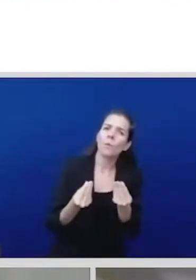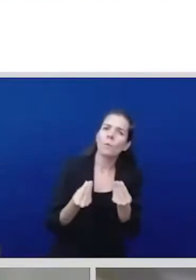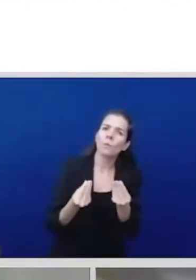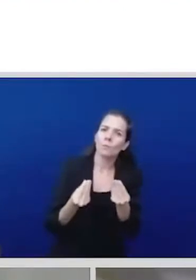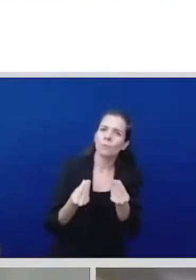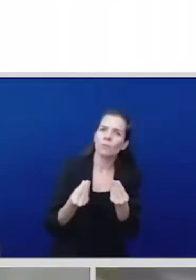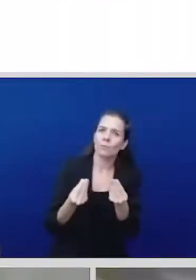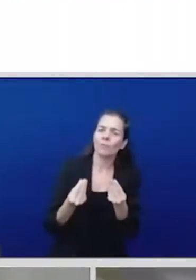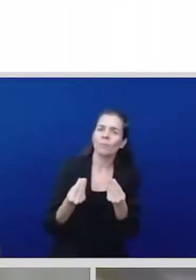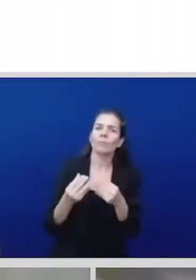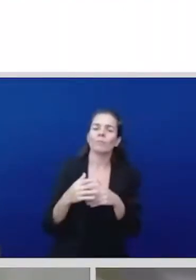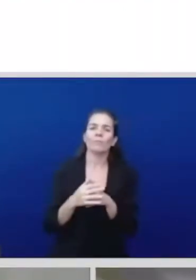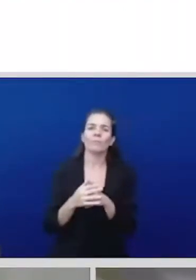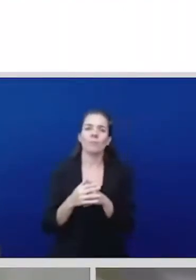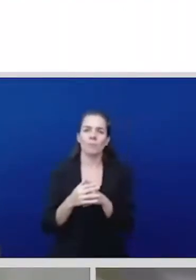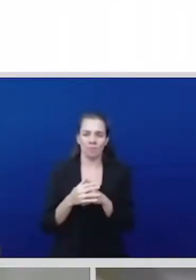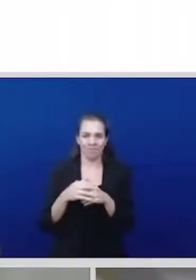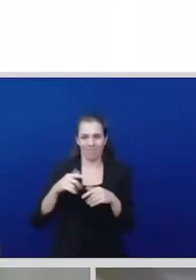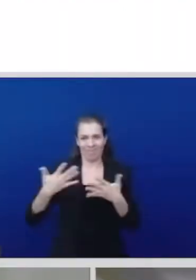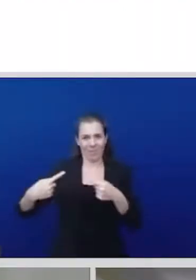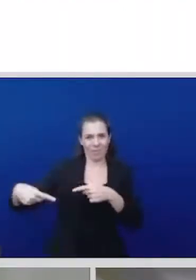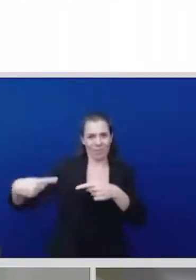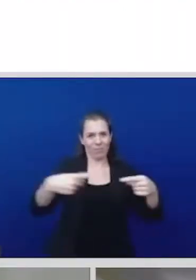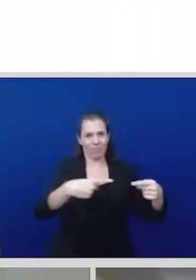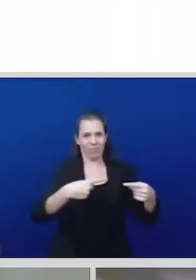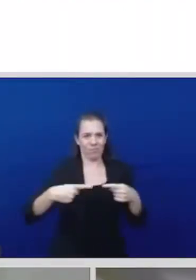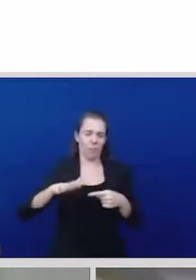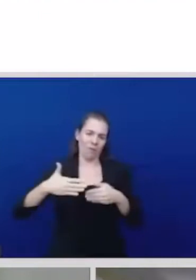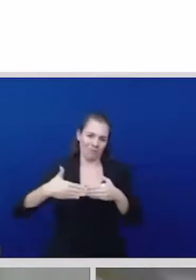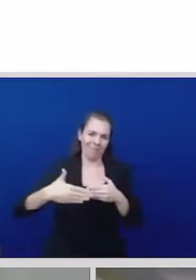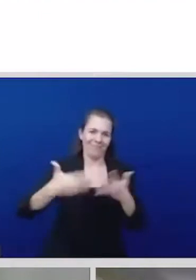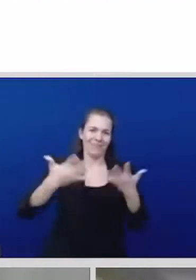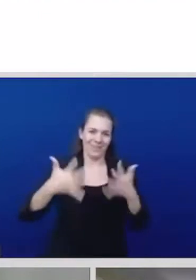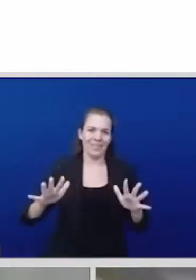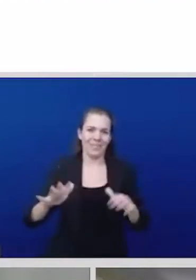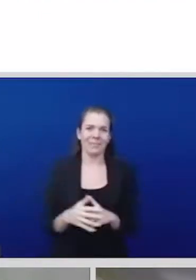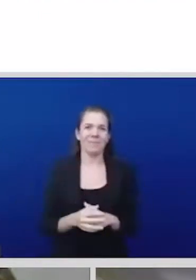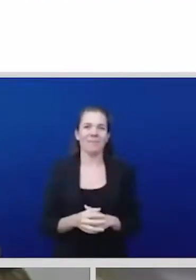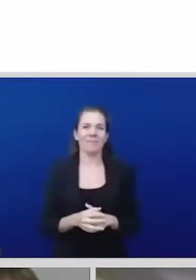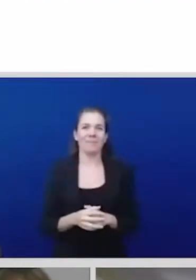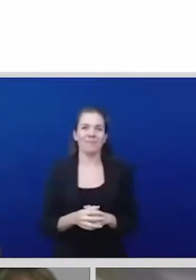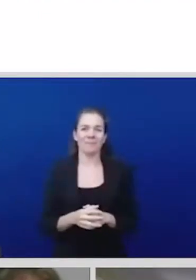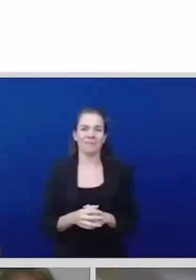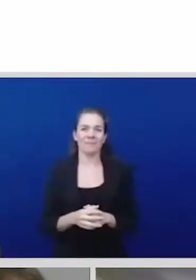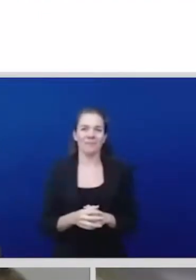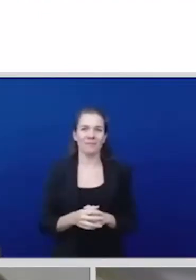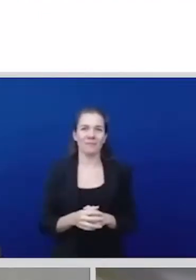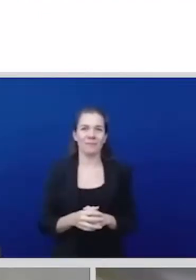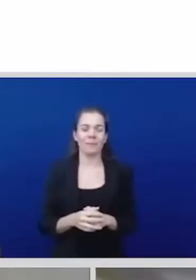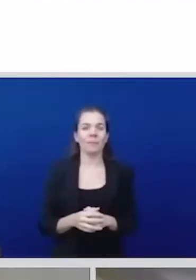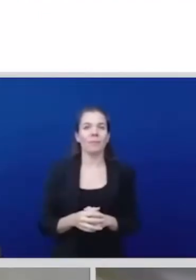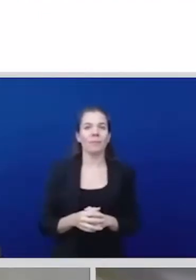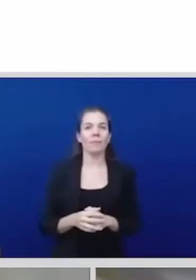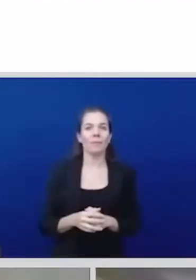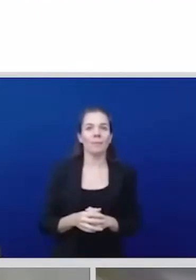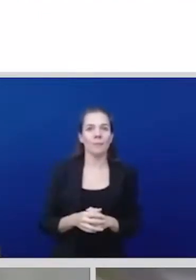is to have you, panelists, saying one recommendation, right? One of the things is not just to tap on